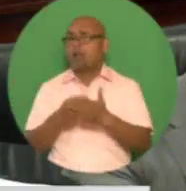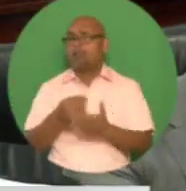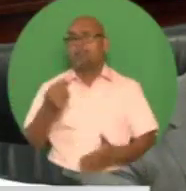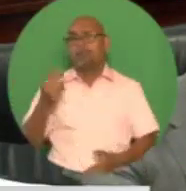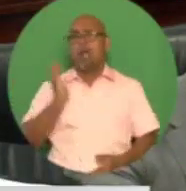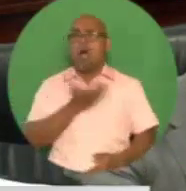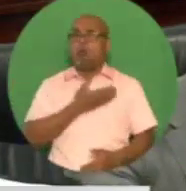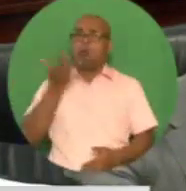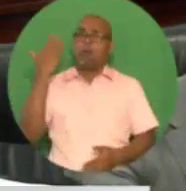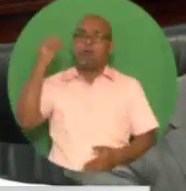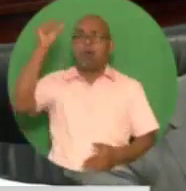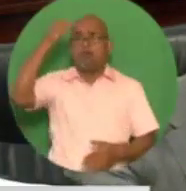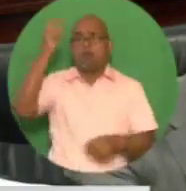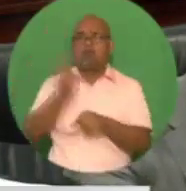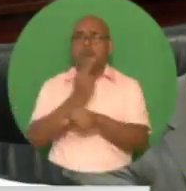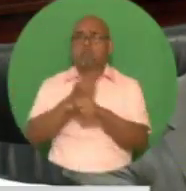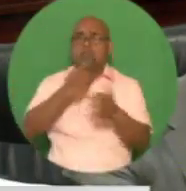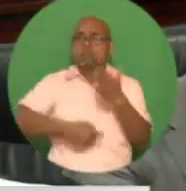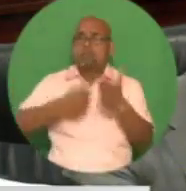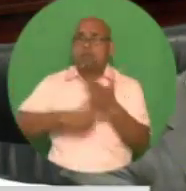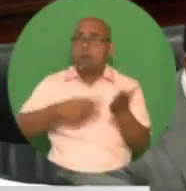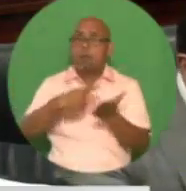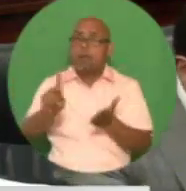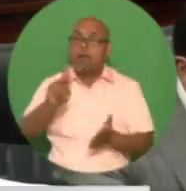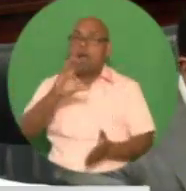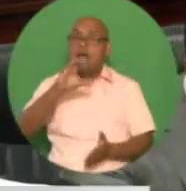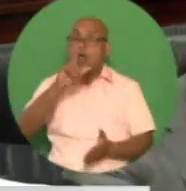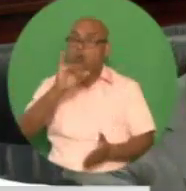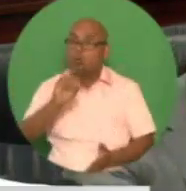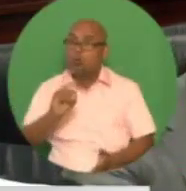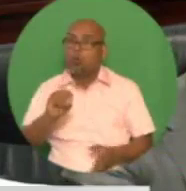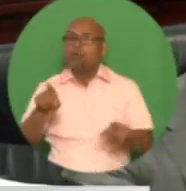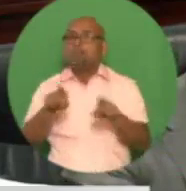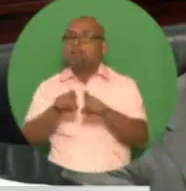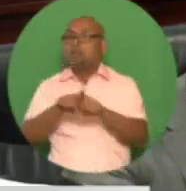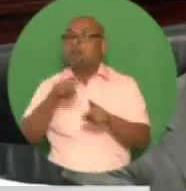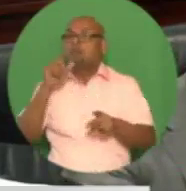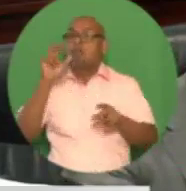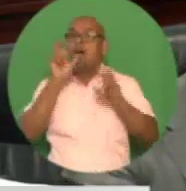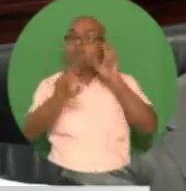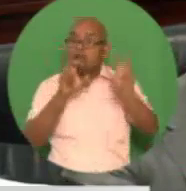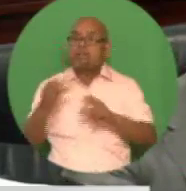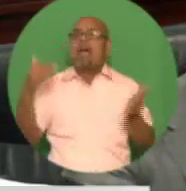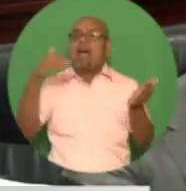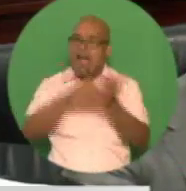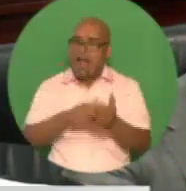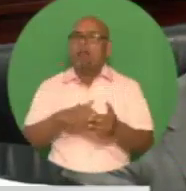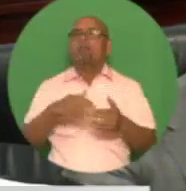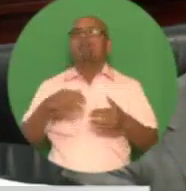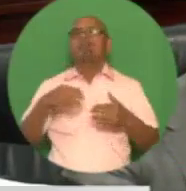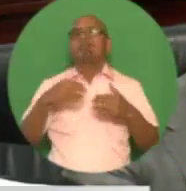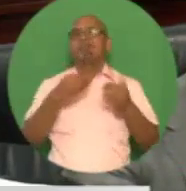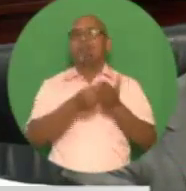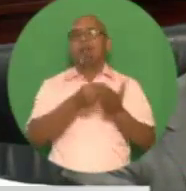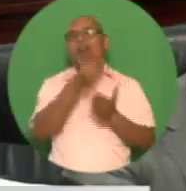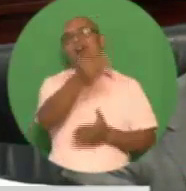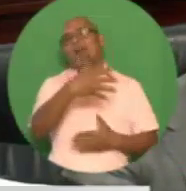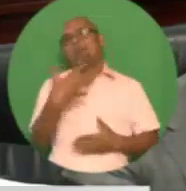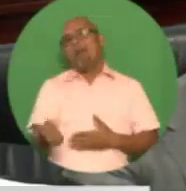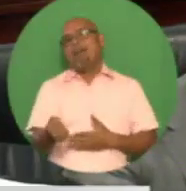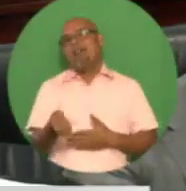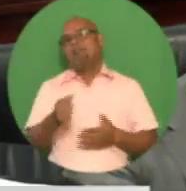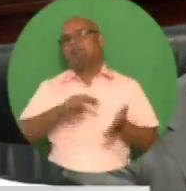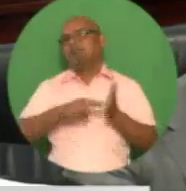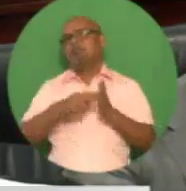,436 investors, including the 667 corporate and institutional